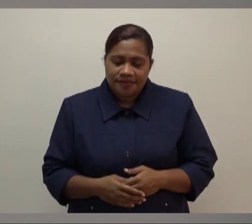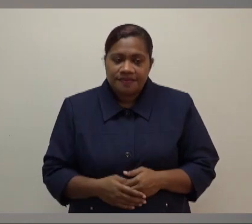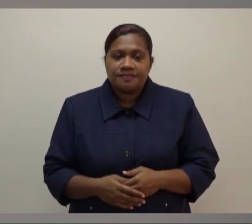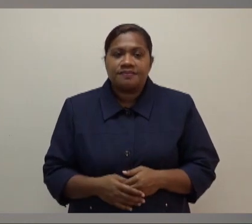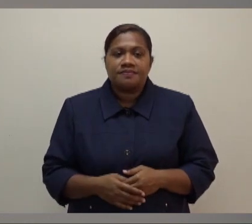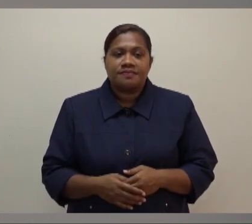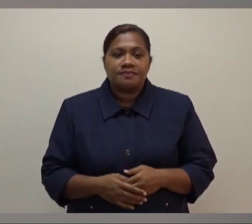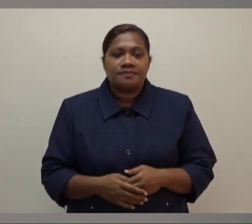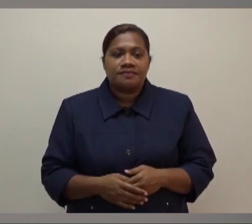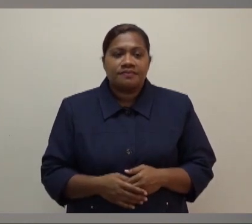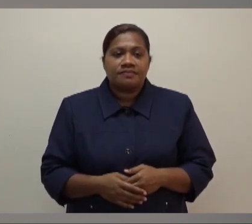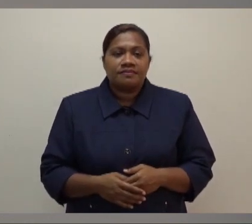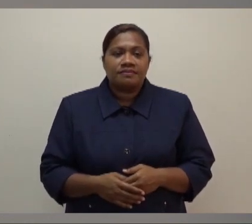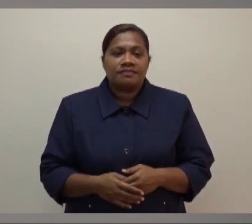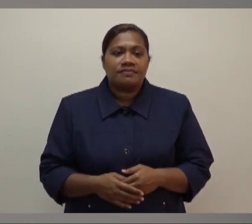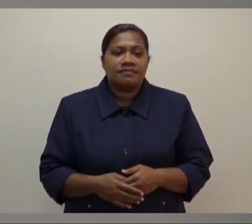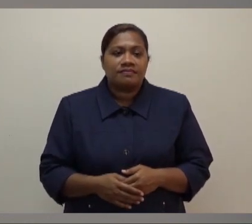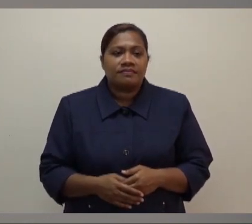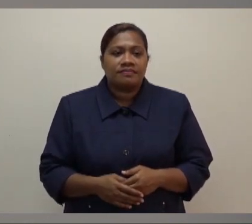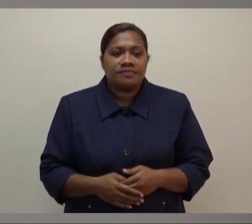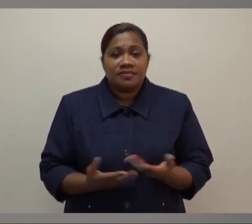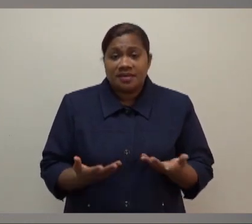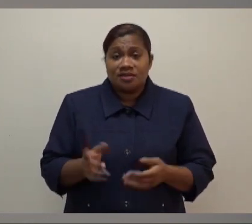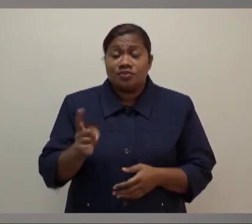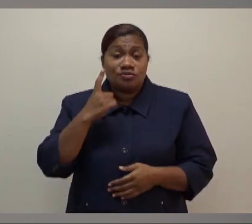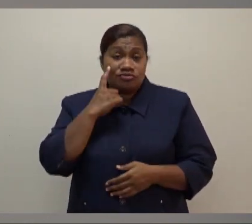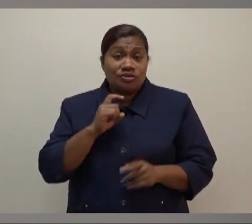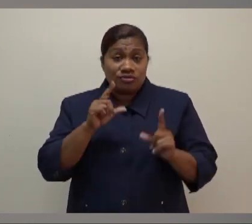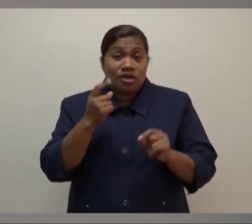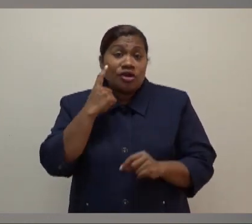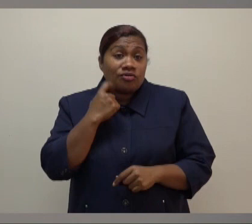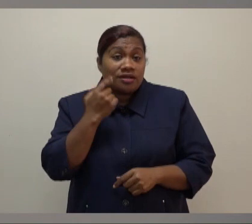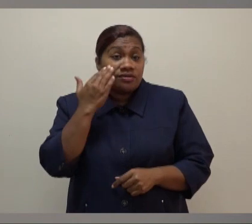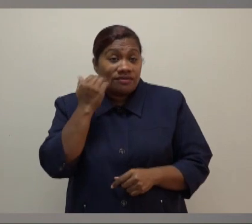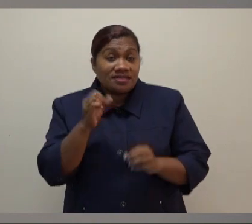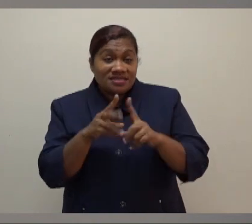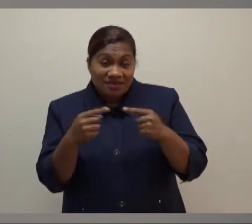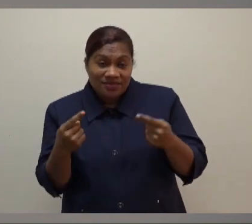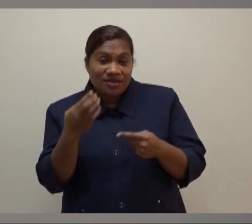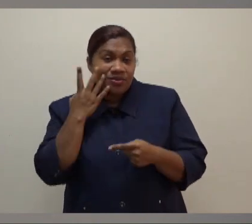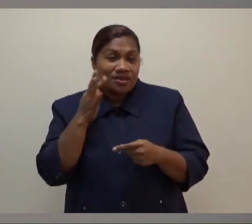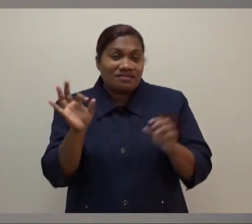Let's not make a big deal out of this. That's what you people are trying to do. You're trying to find something when there's nothing to find.